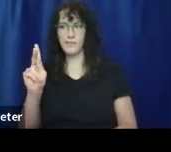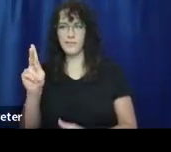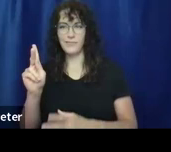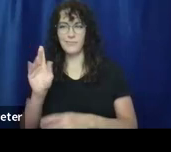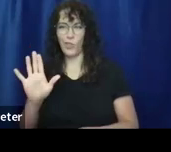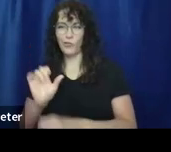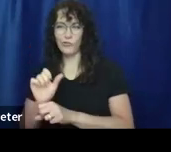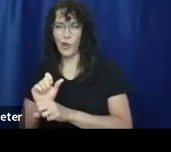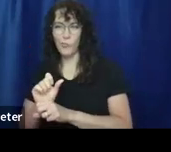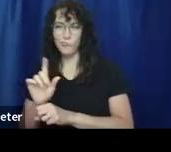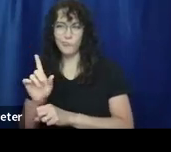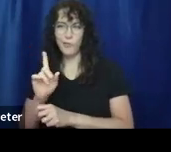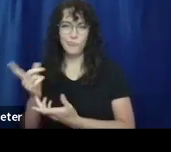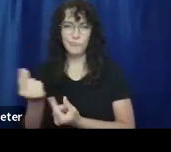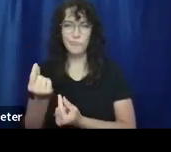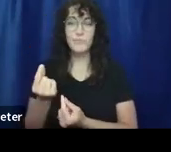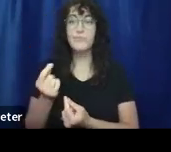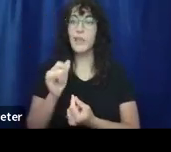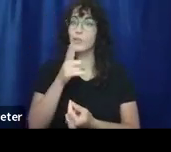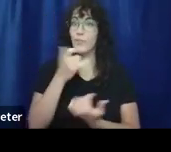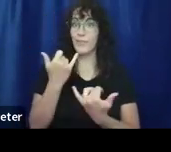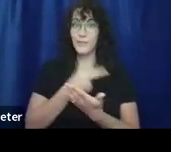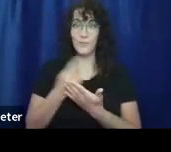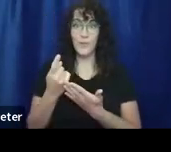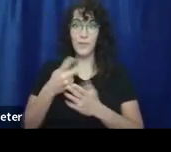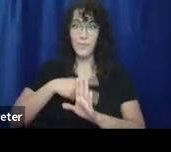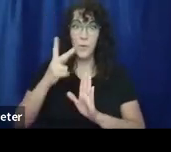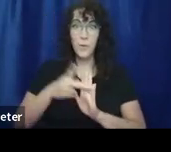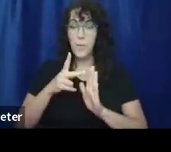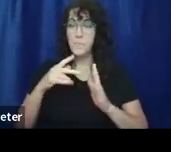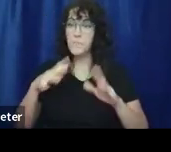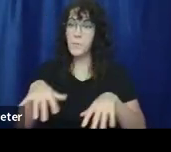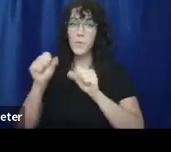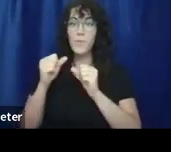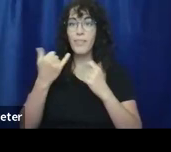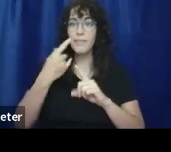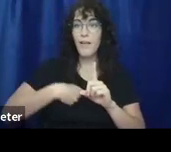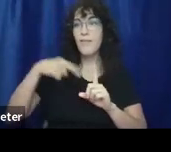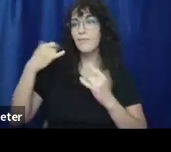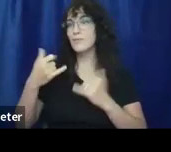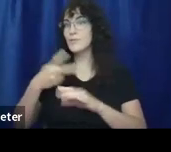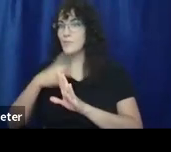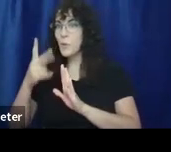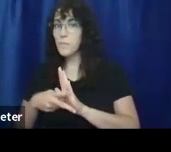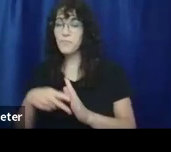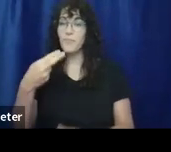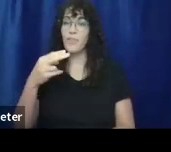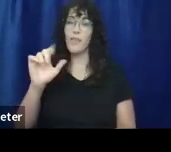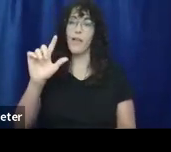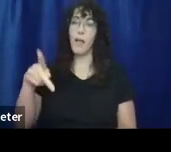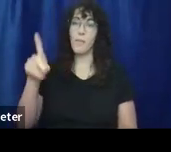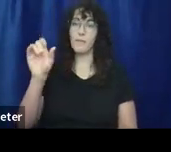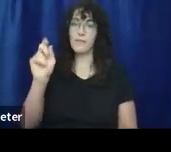putting on this programming throughout this whole week, this month, and this program today. Our help desk is sponsored by